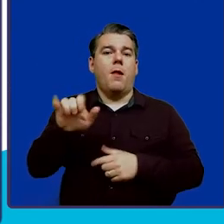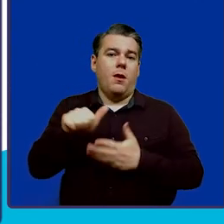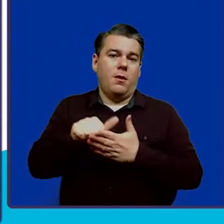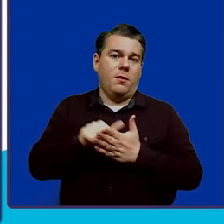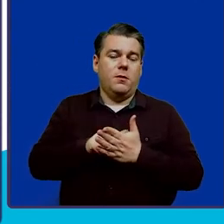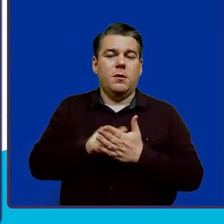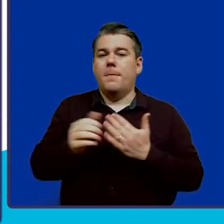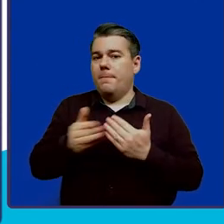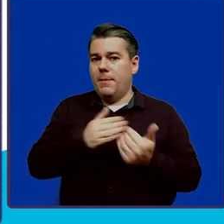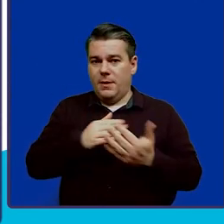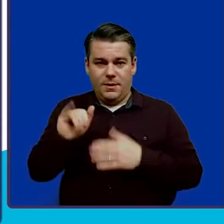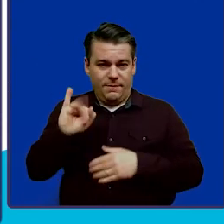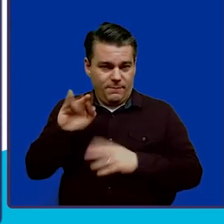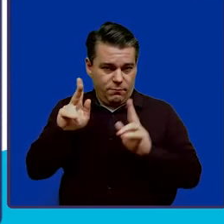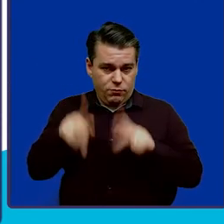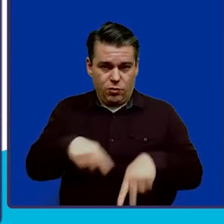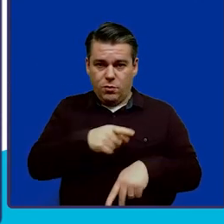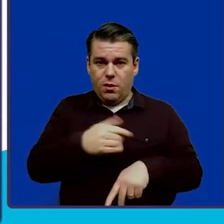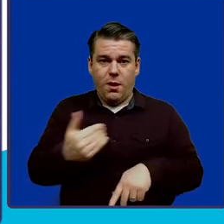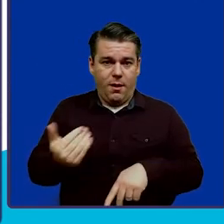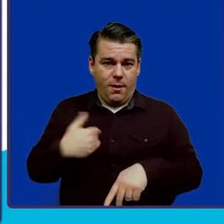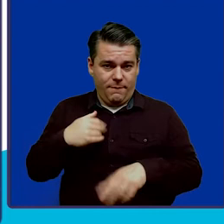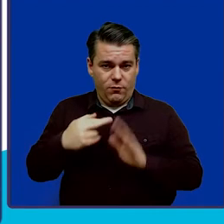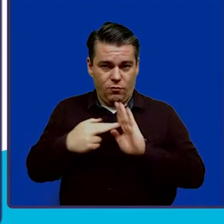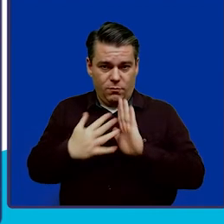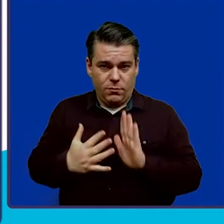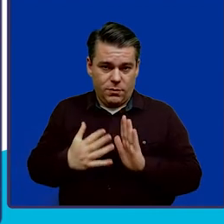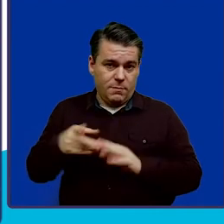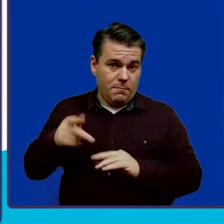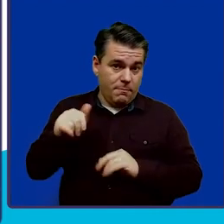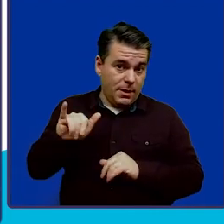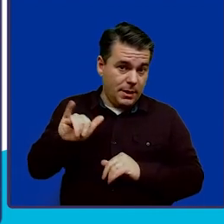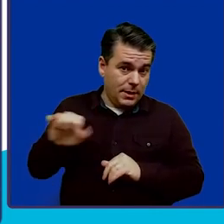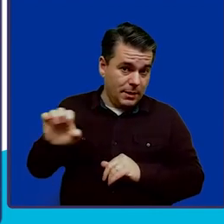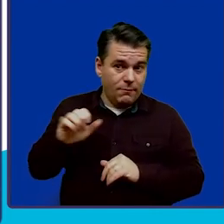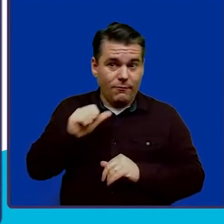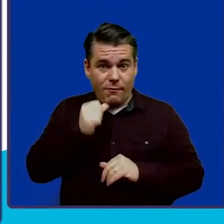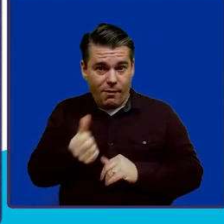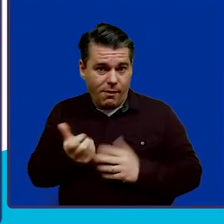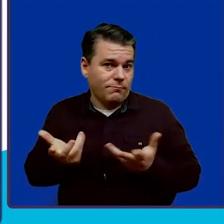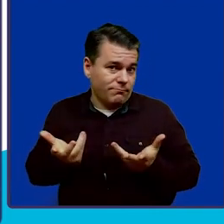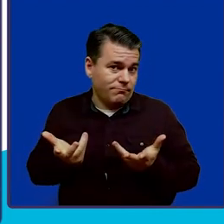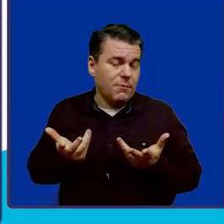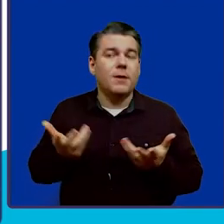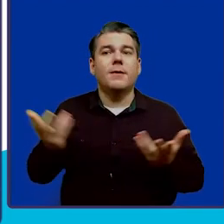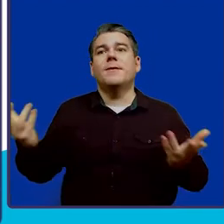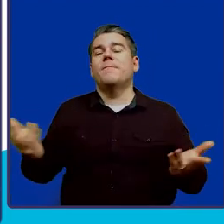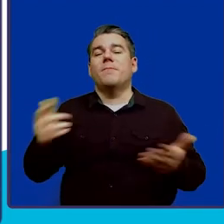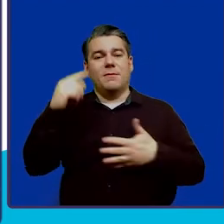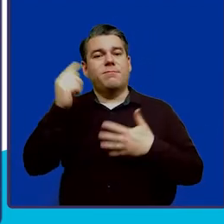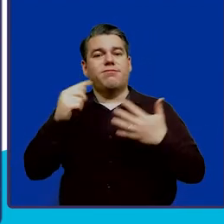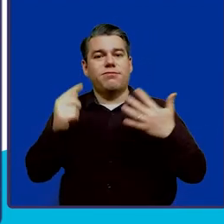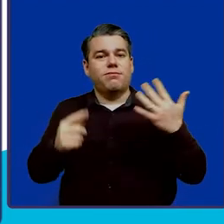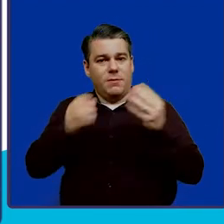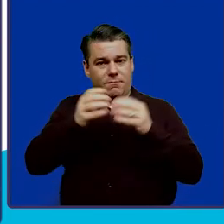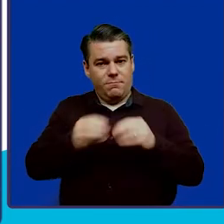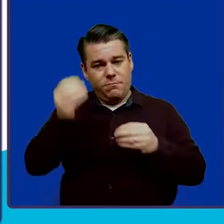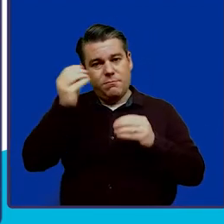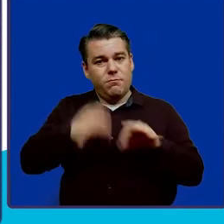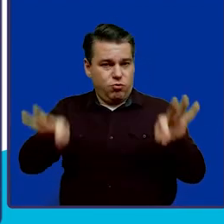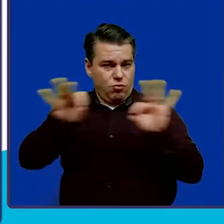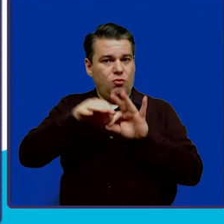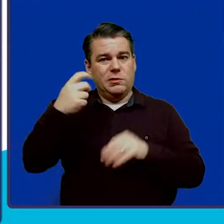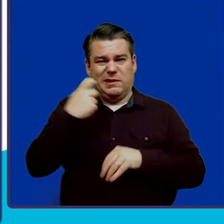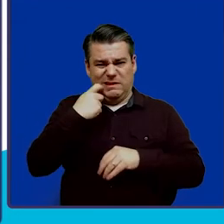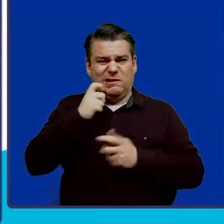regardless if the individual has a representative payee or not. So, these are all important recent updates